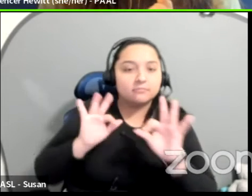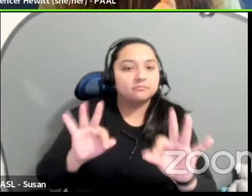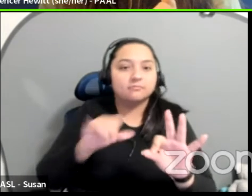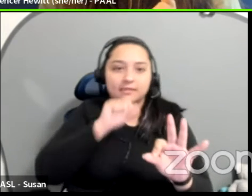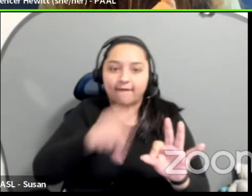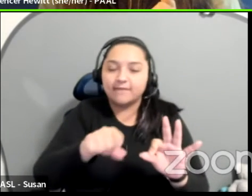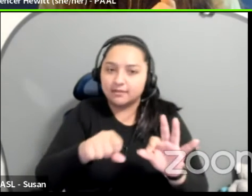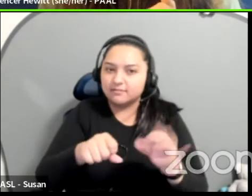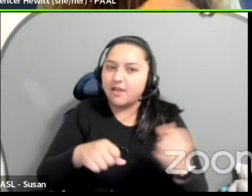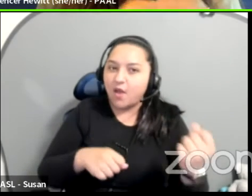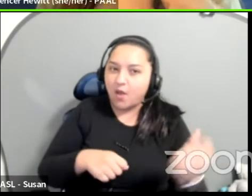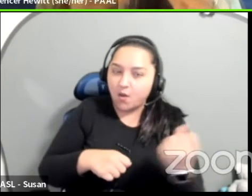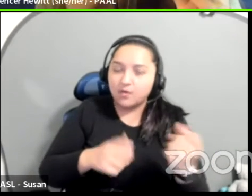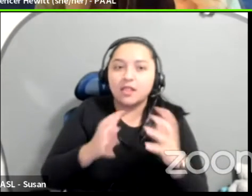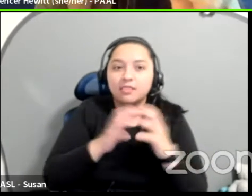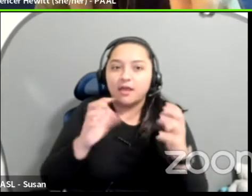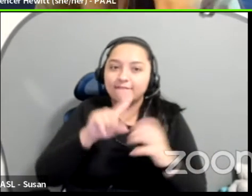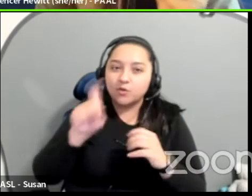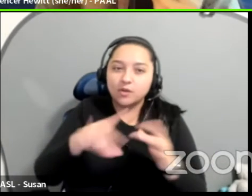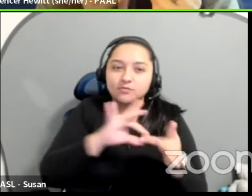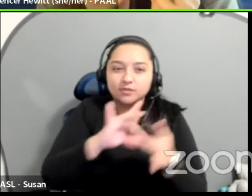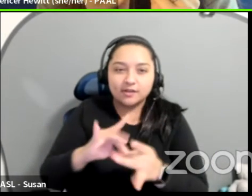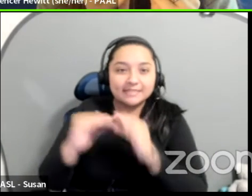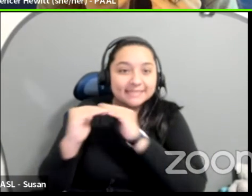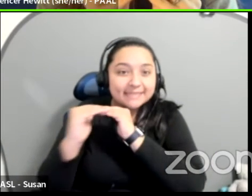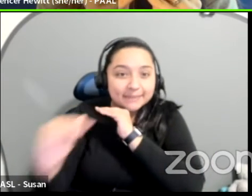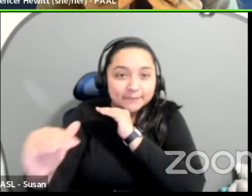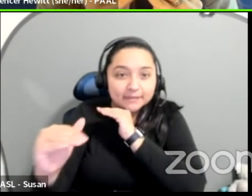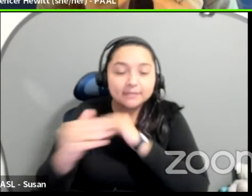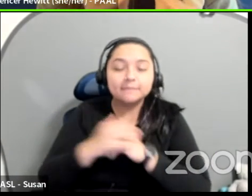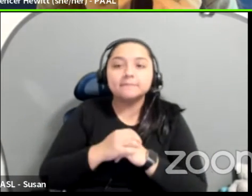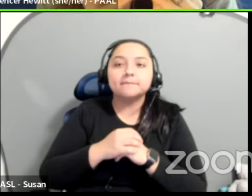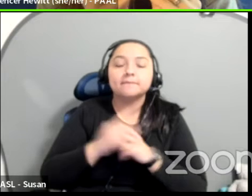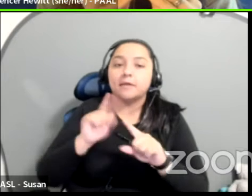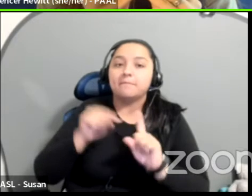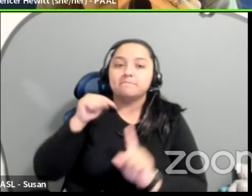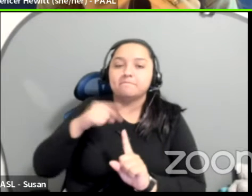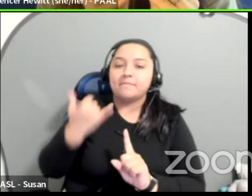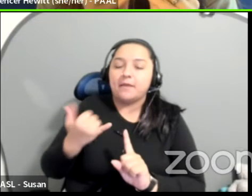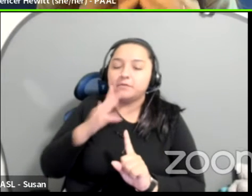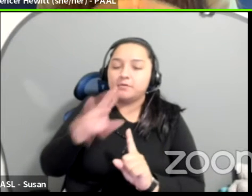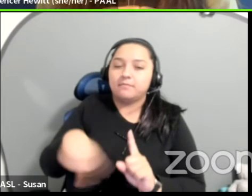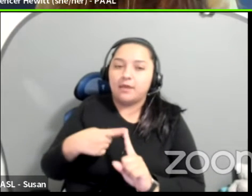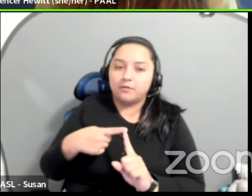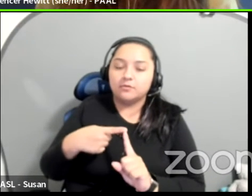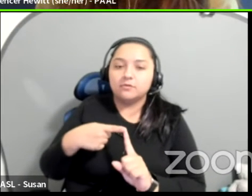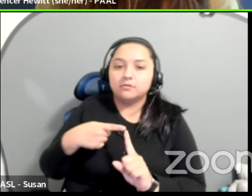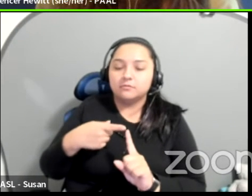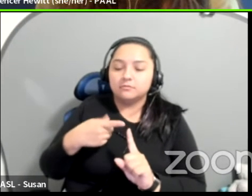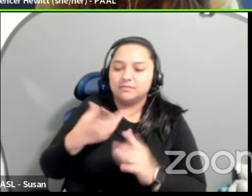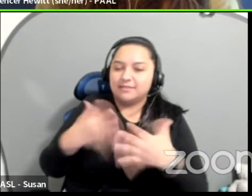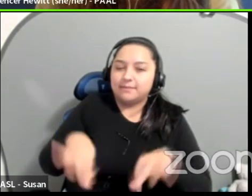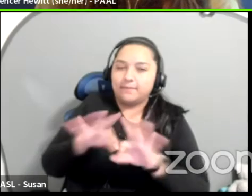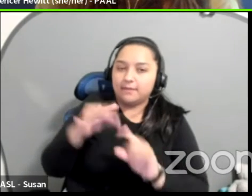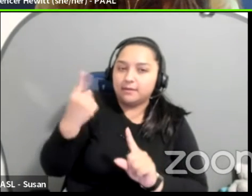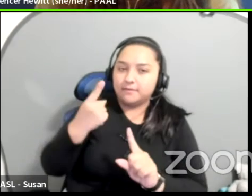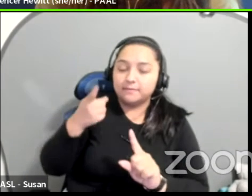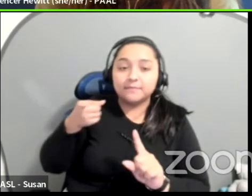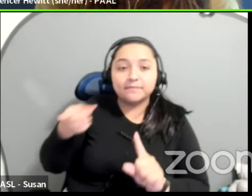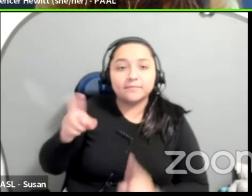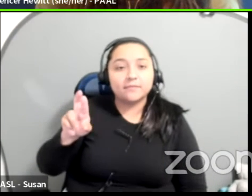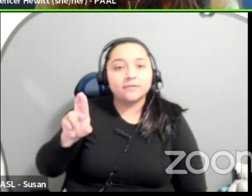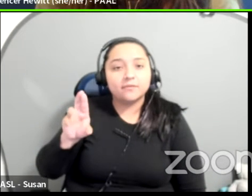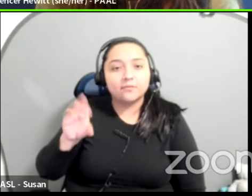of sustainability questions, but here's, here's a key factor. Um, Roberta's talking about integrating caregiver support into anti